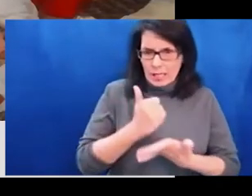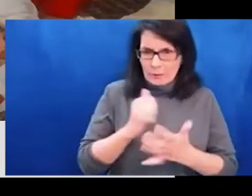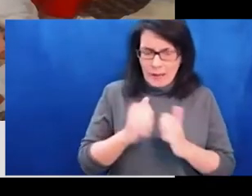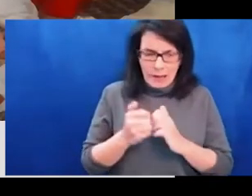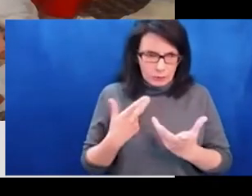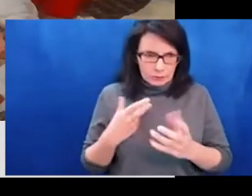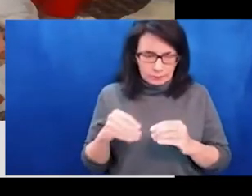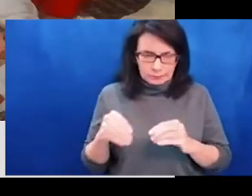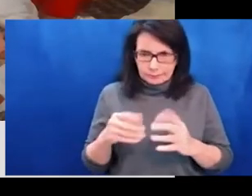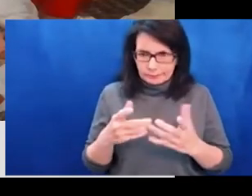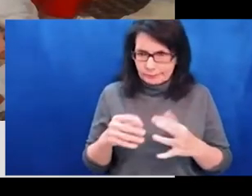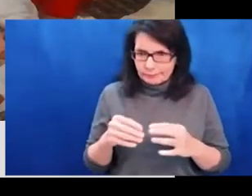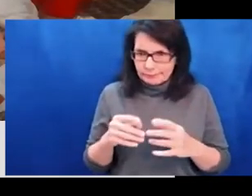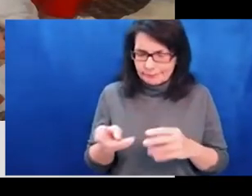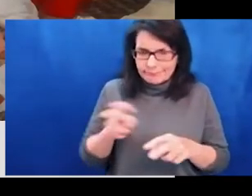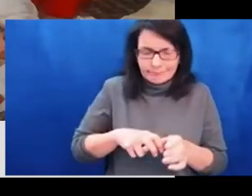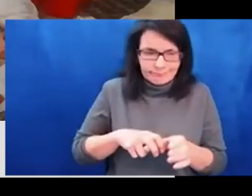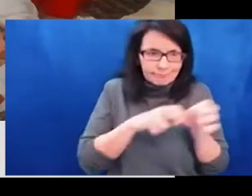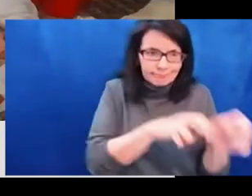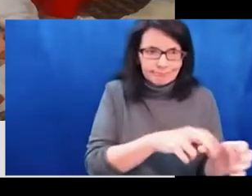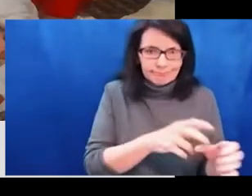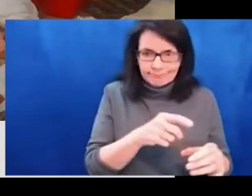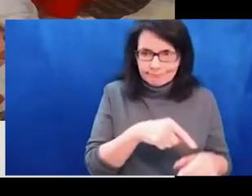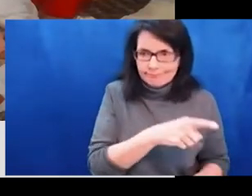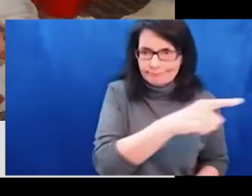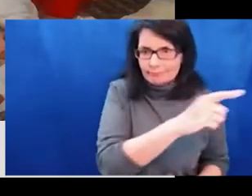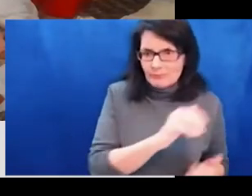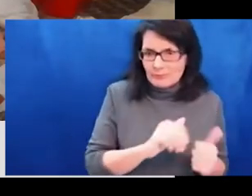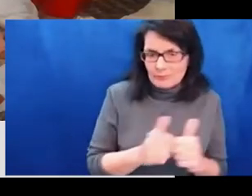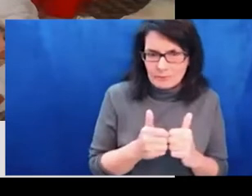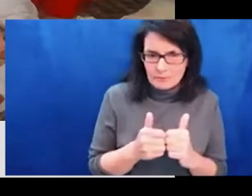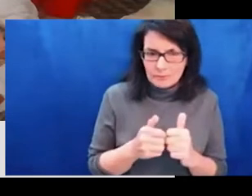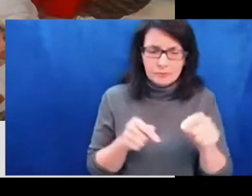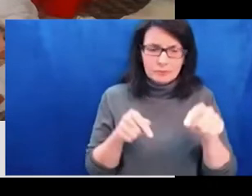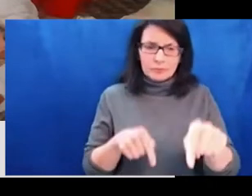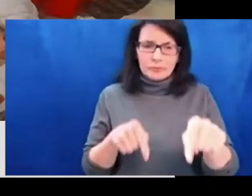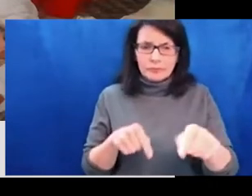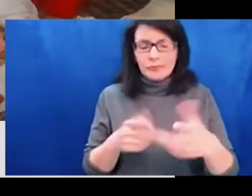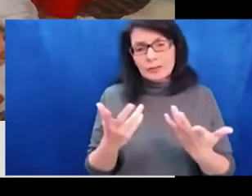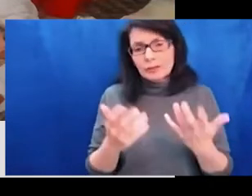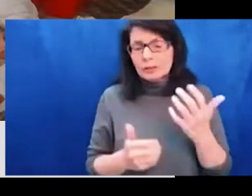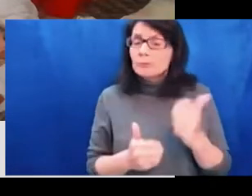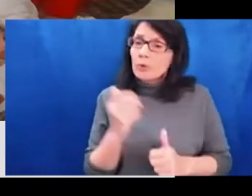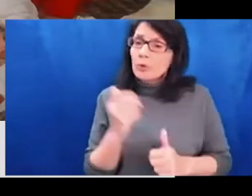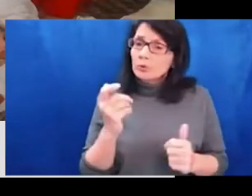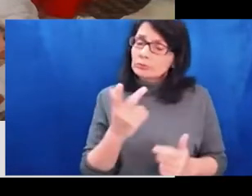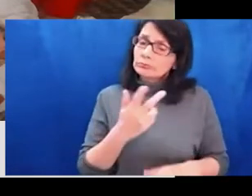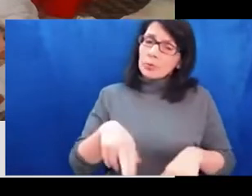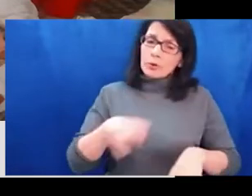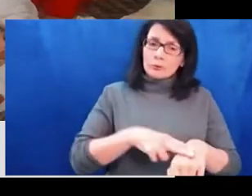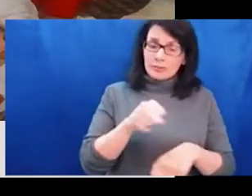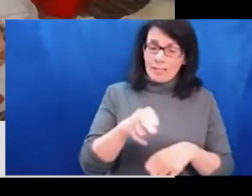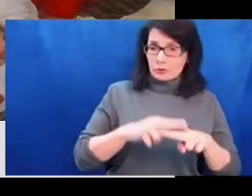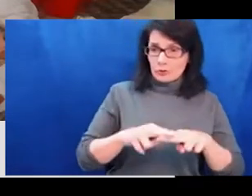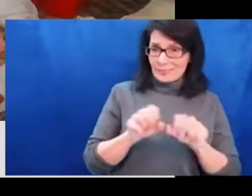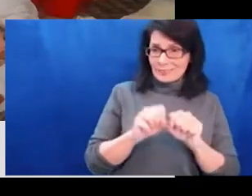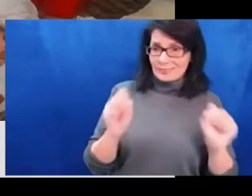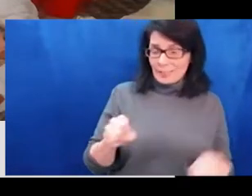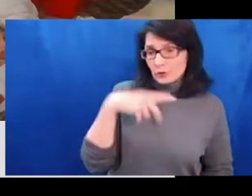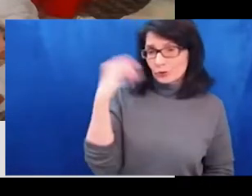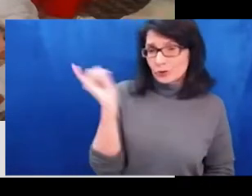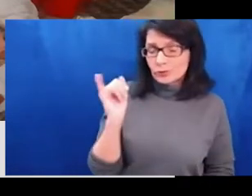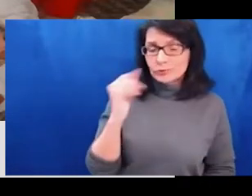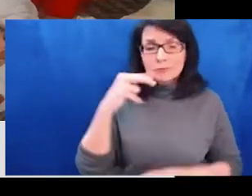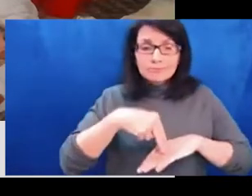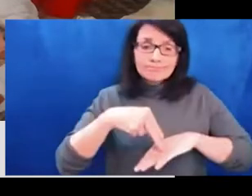are just getting onto buses or evacuation trains to go further to the Polish border immediately. So the organization that I'm working with, called